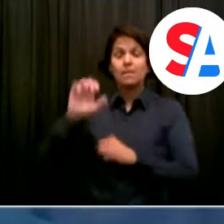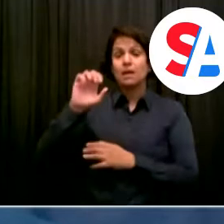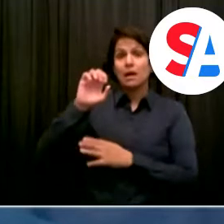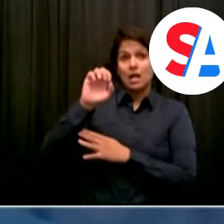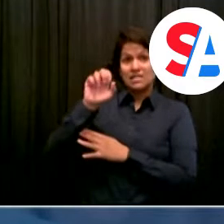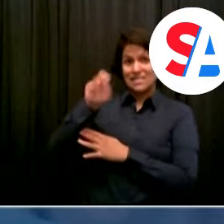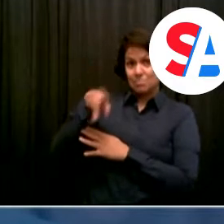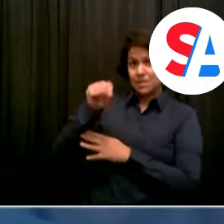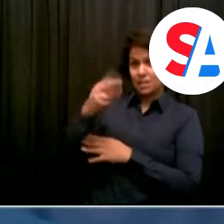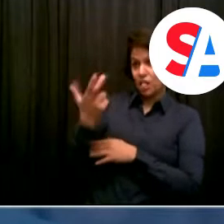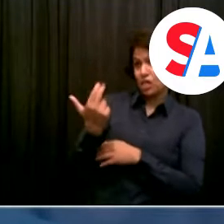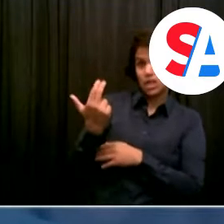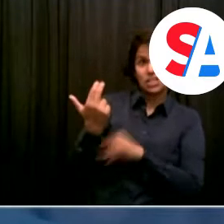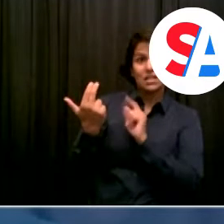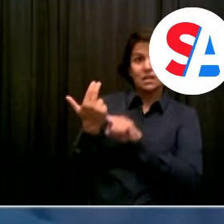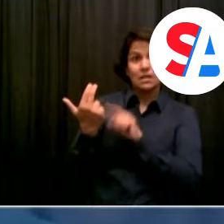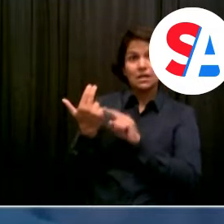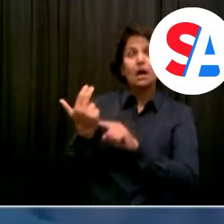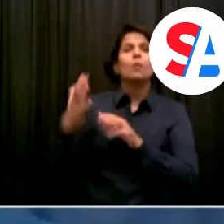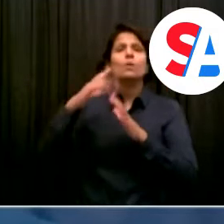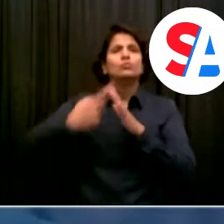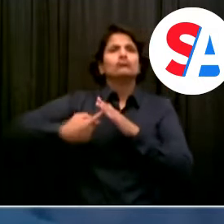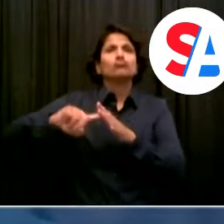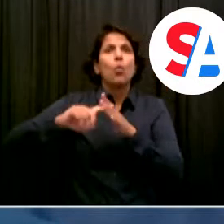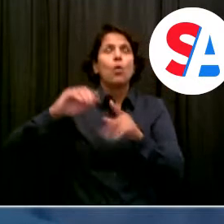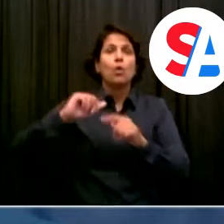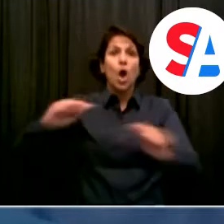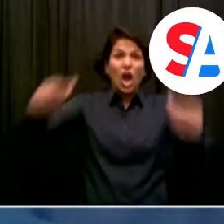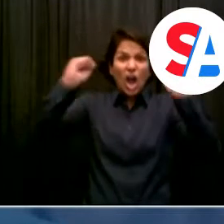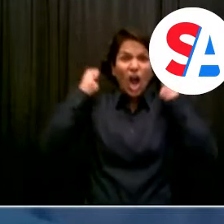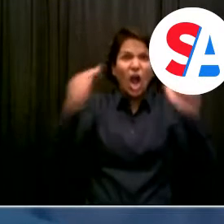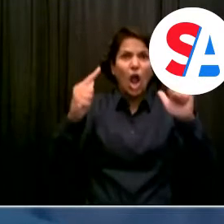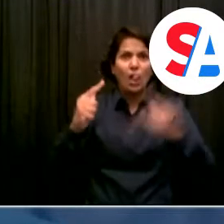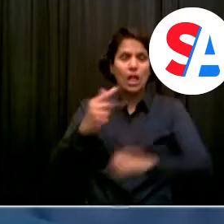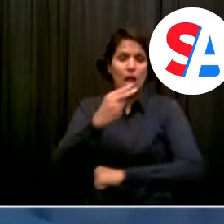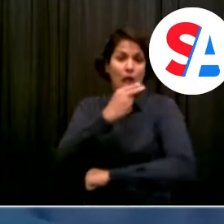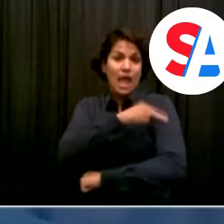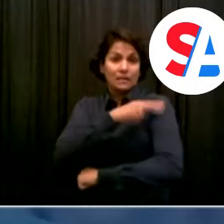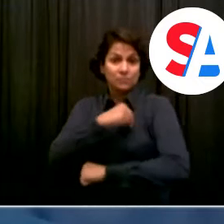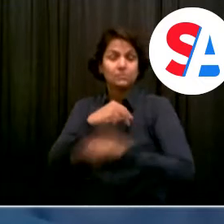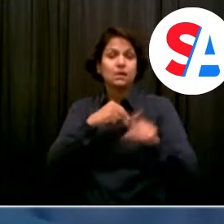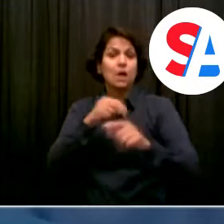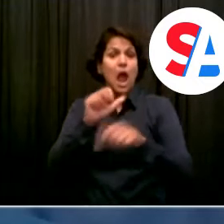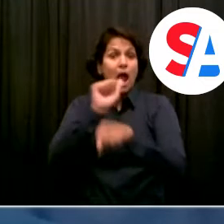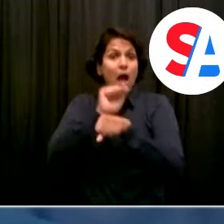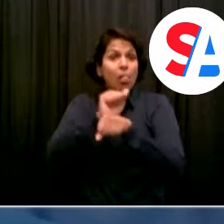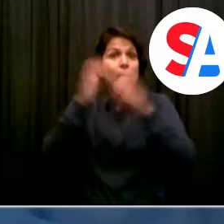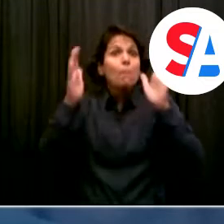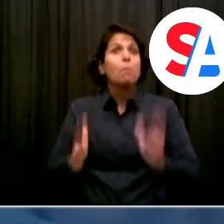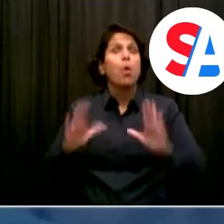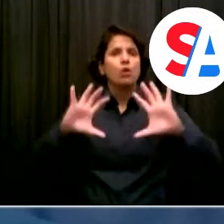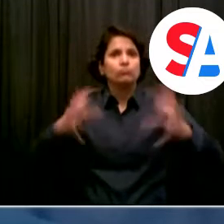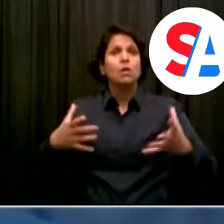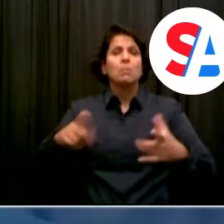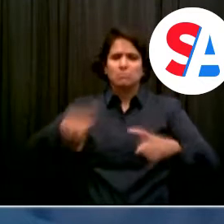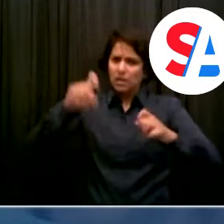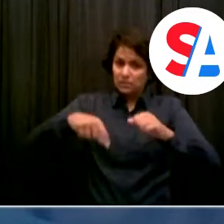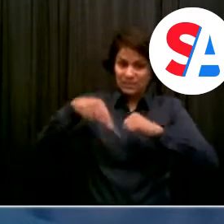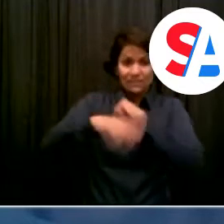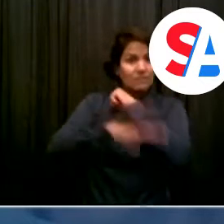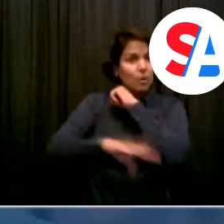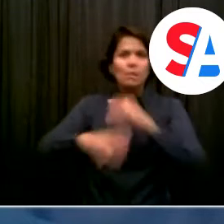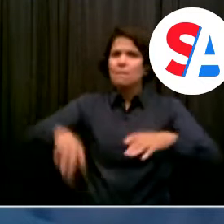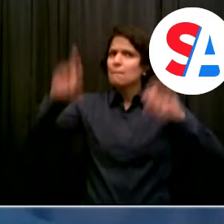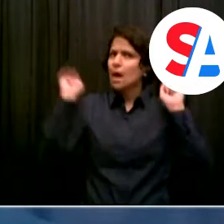COVID safety mandate to either get vaccinated, which is far preferable, or get